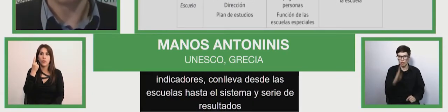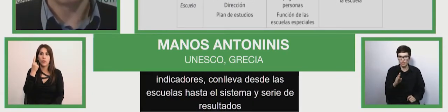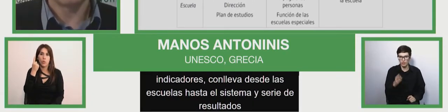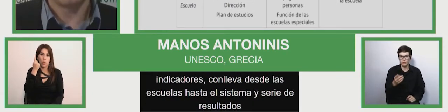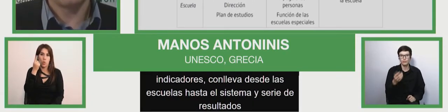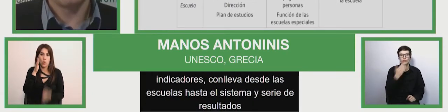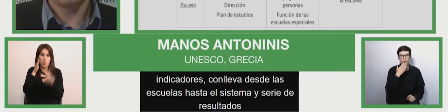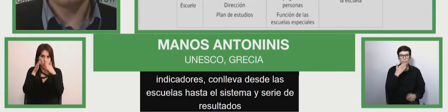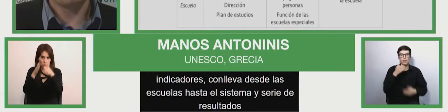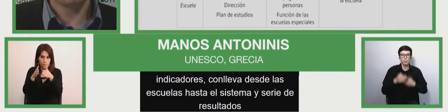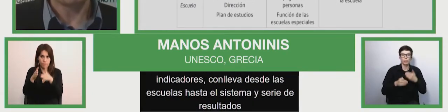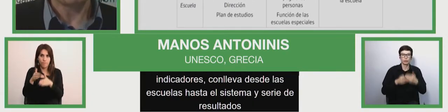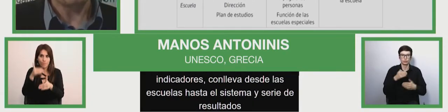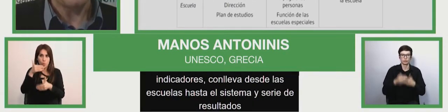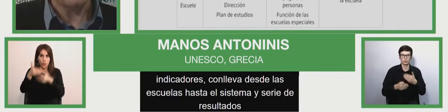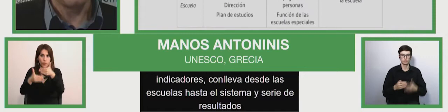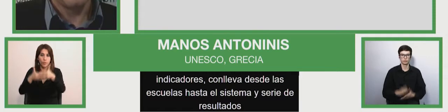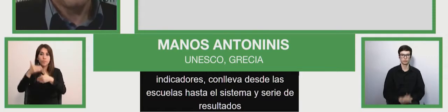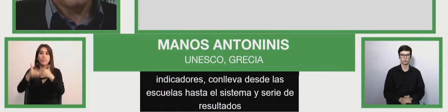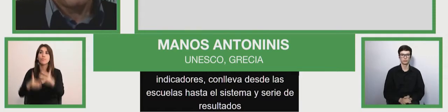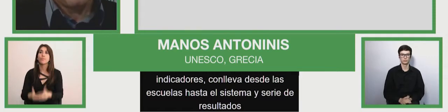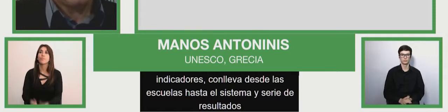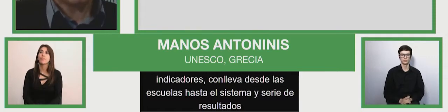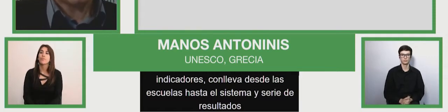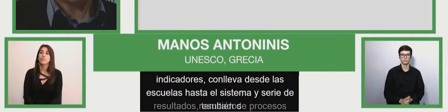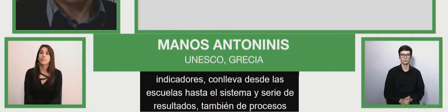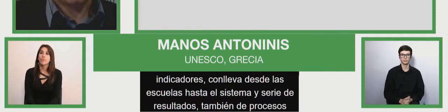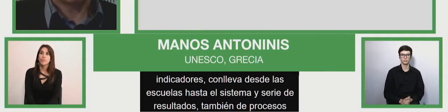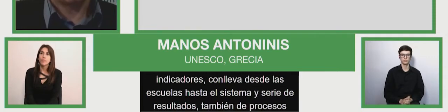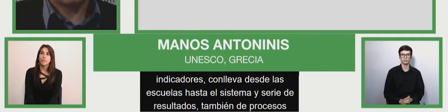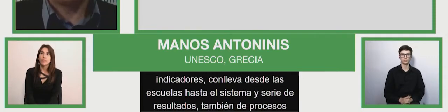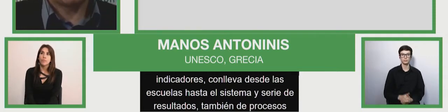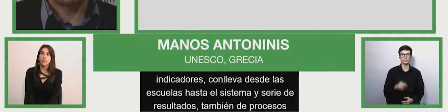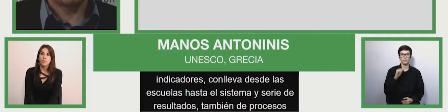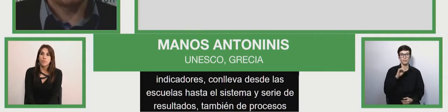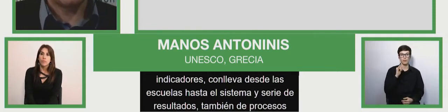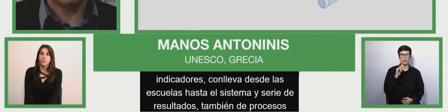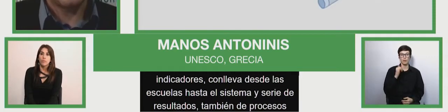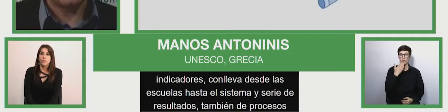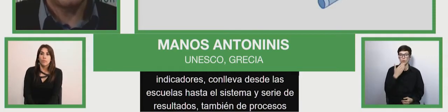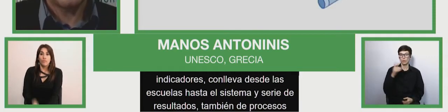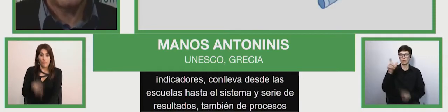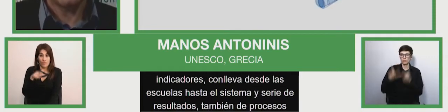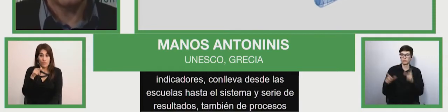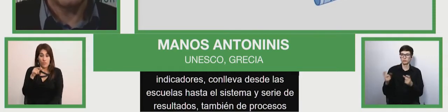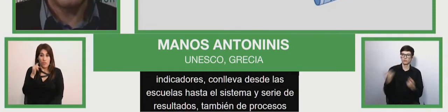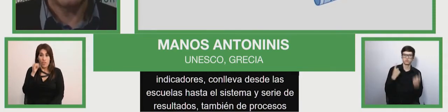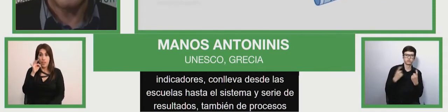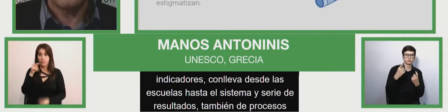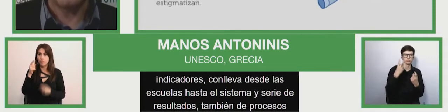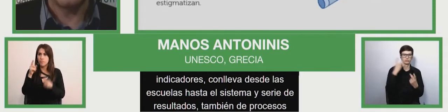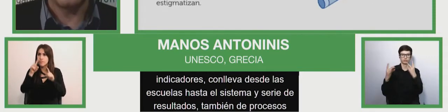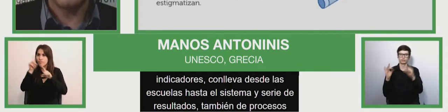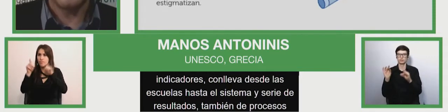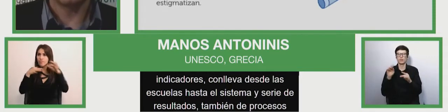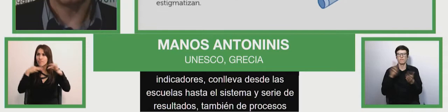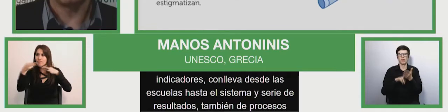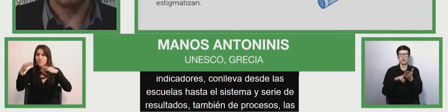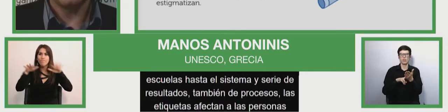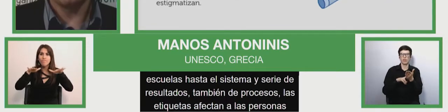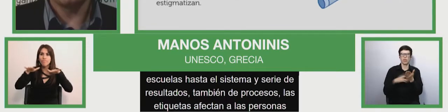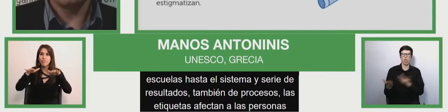processes. Labels affect those persons who are labeled and reaffirm them in that category.